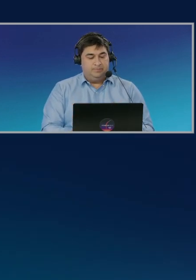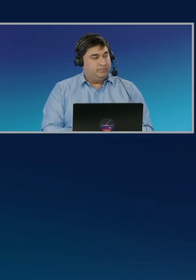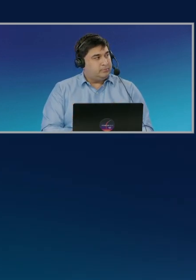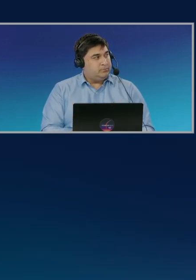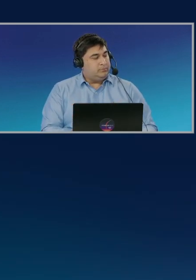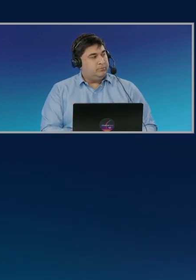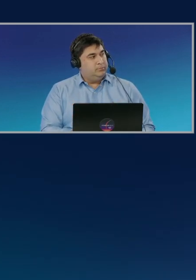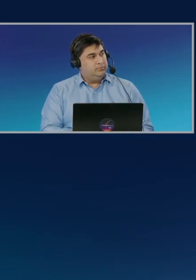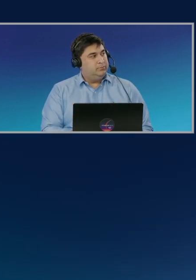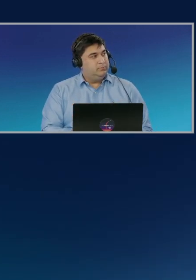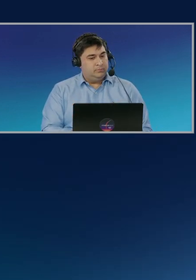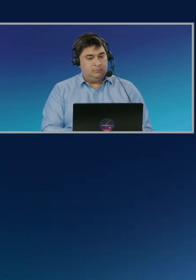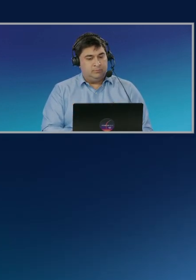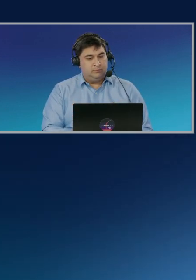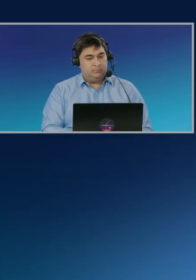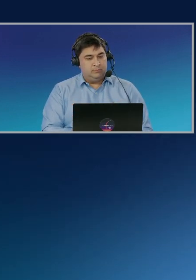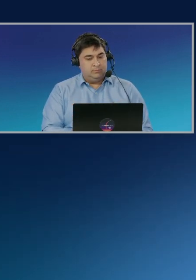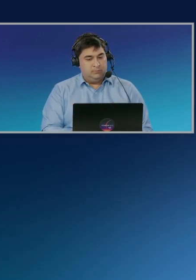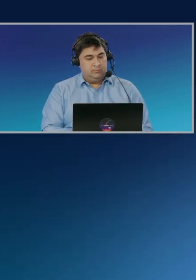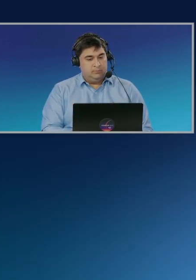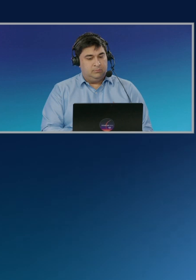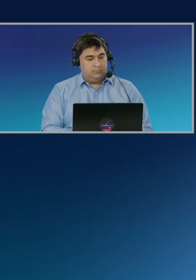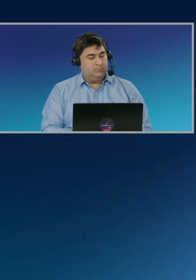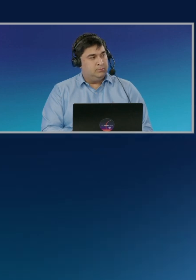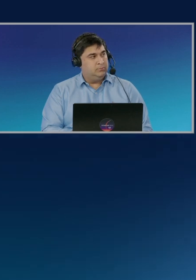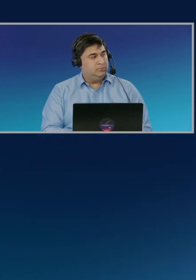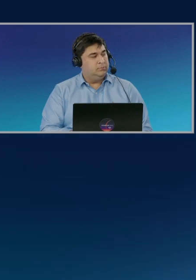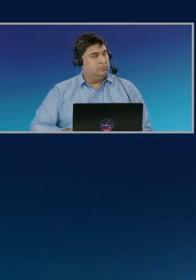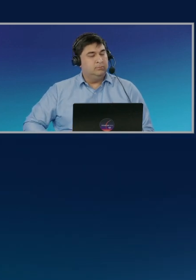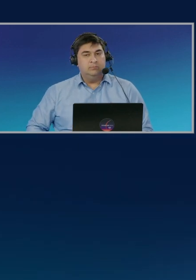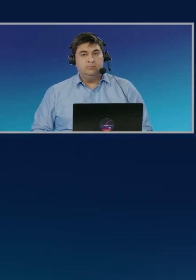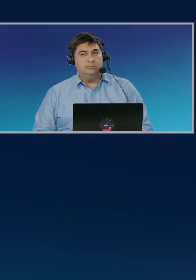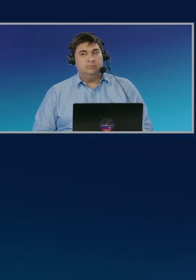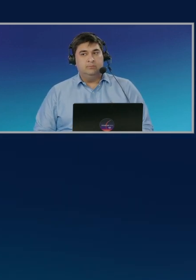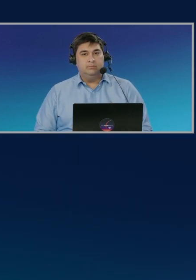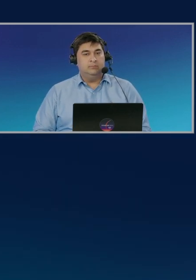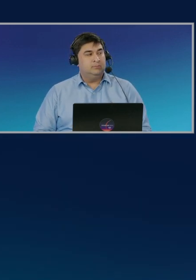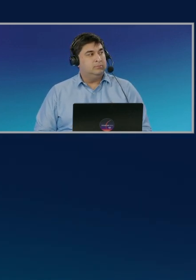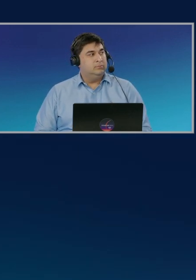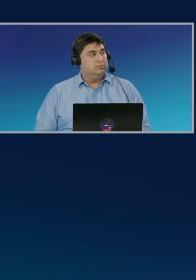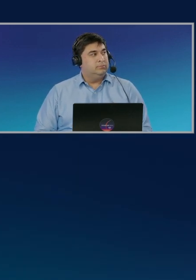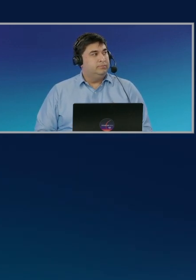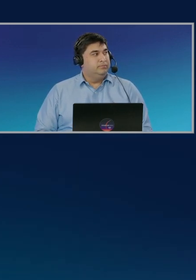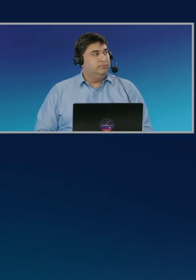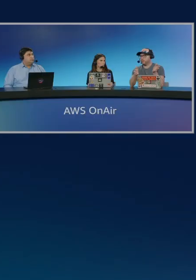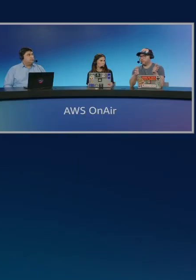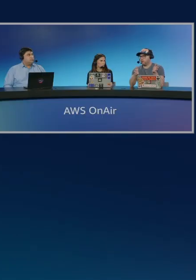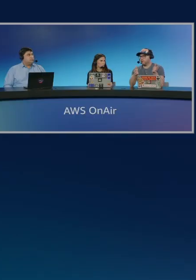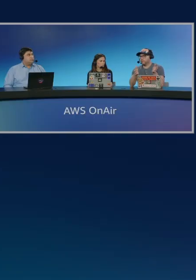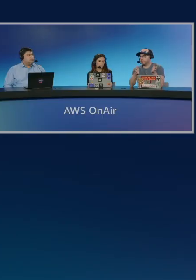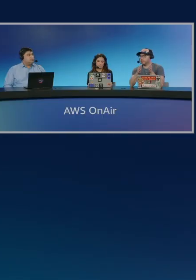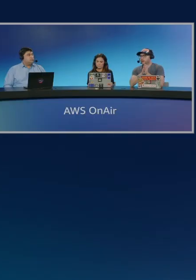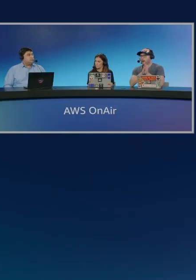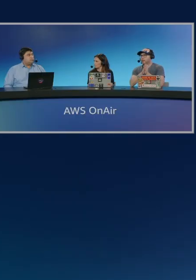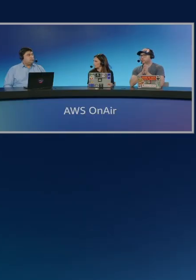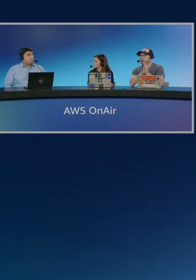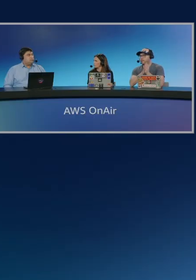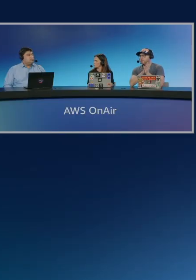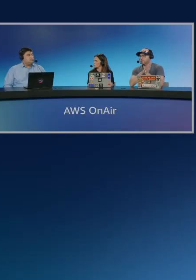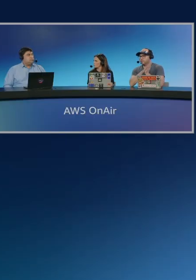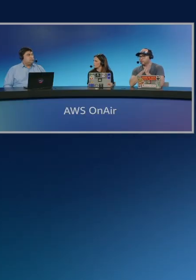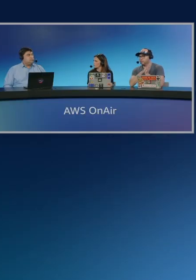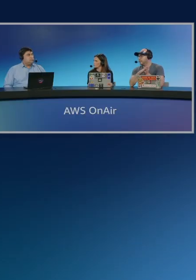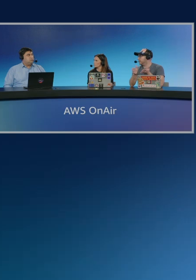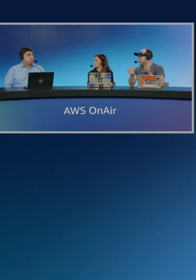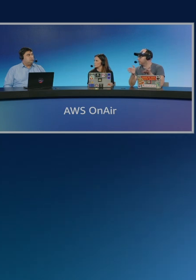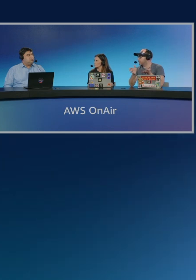I would imagine the observations, and please tell me if I'm right or wrong here, the observations are just like, these are the alarms. They're not trying